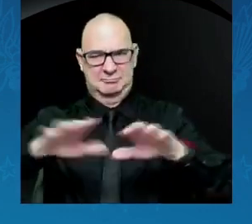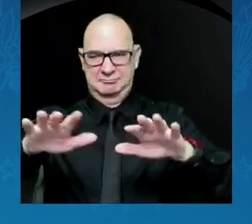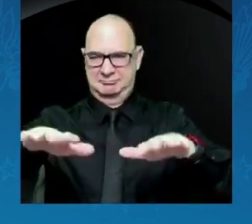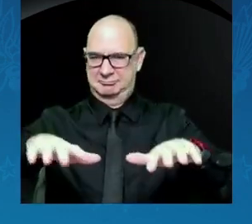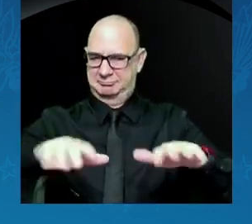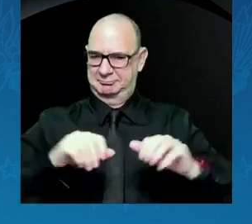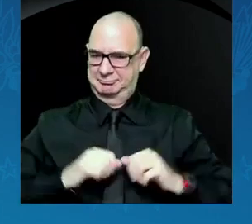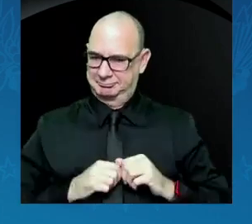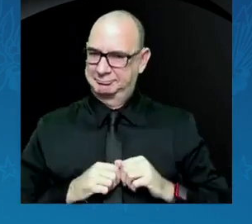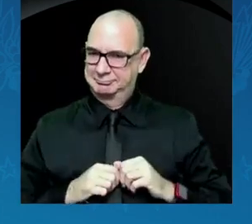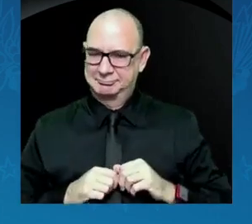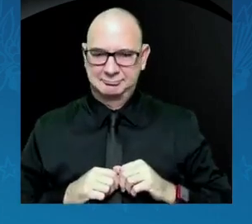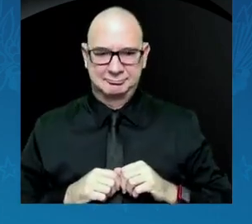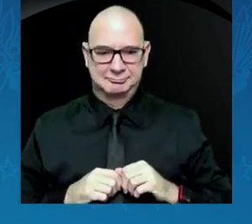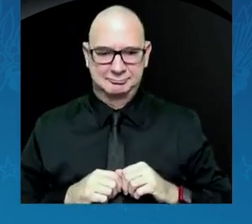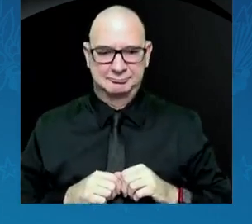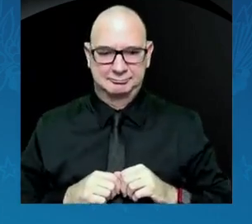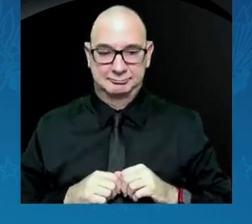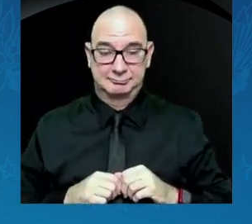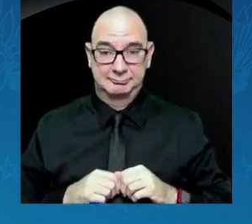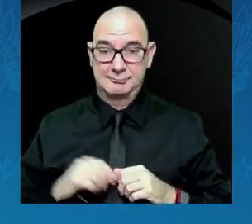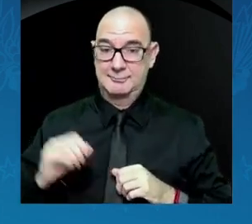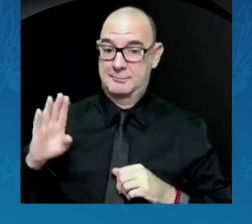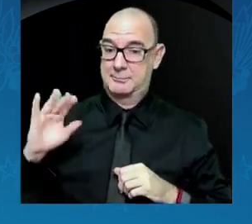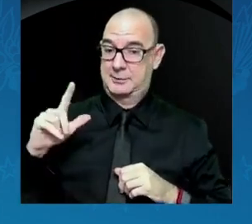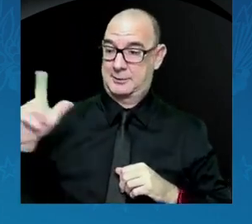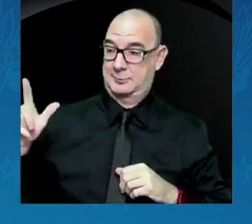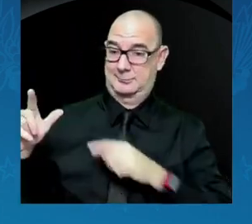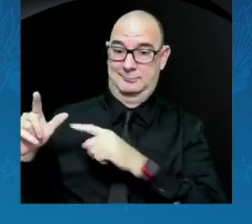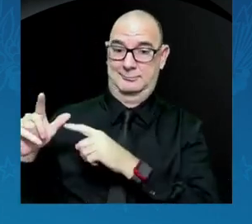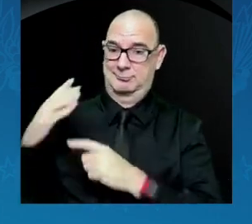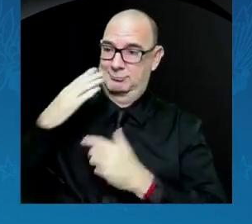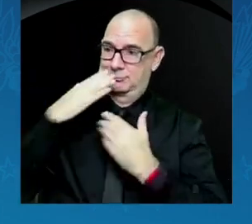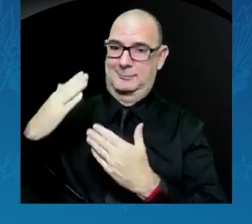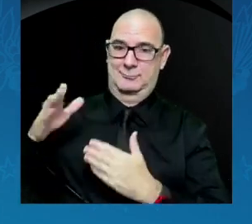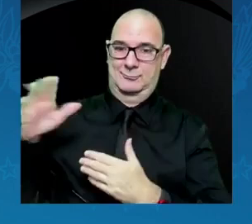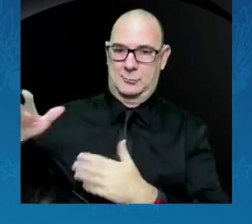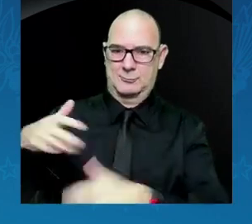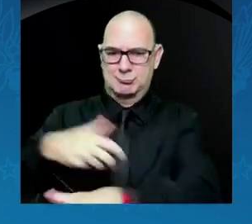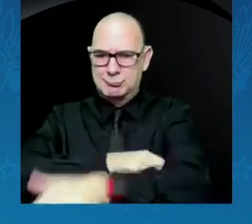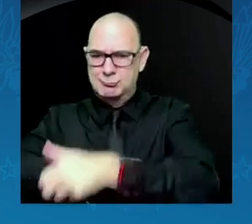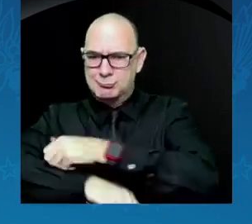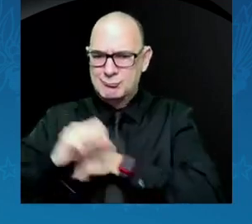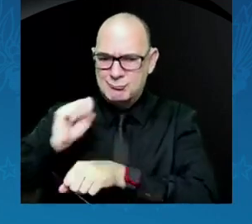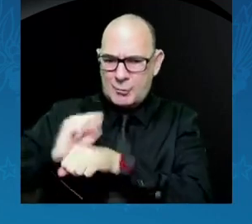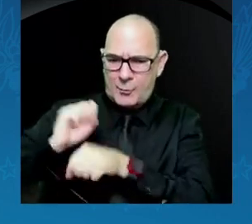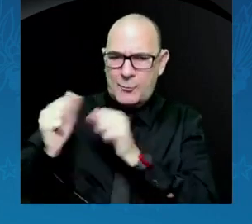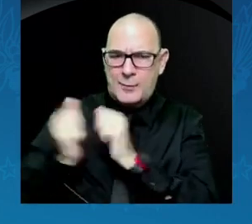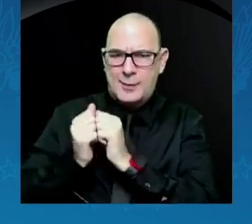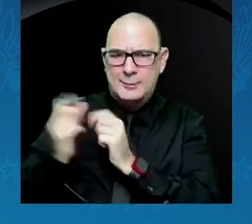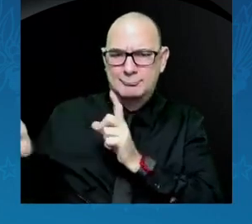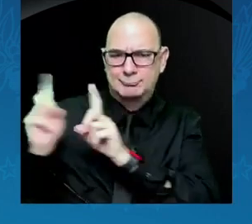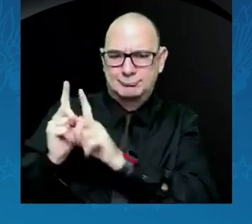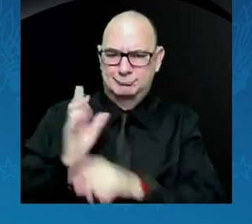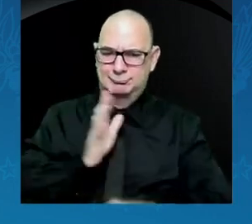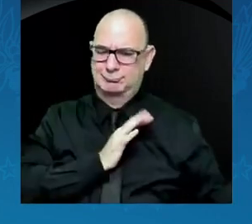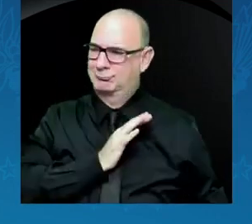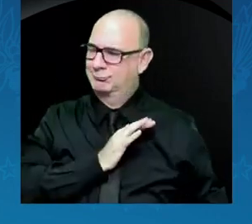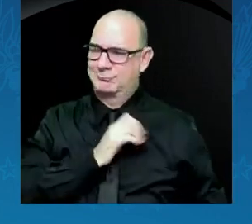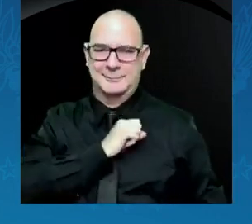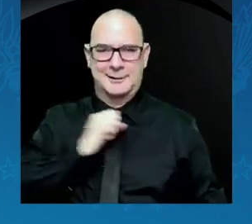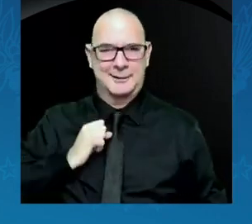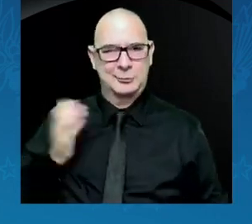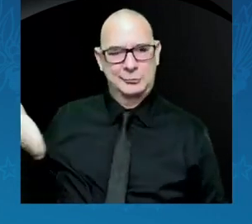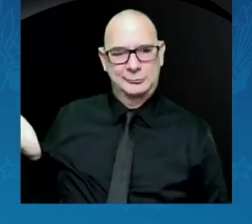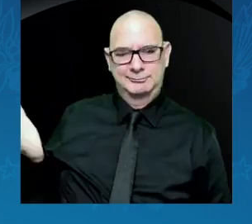Bill Nelson, it is so wonderful to share a stage with you. We served together in the United States Senate, and I know